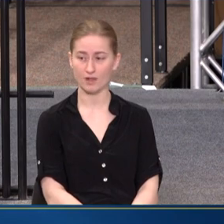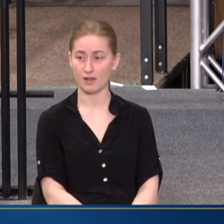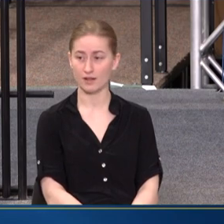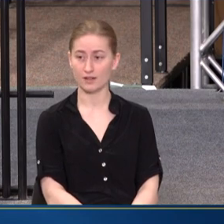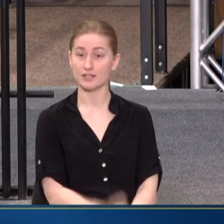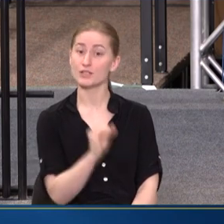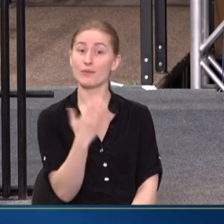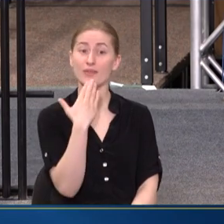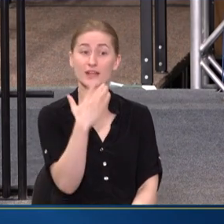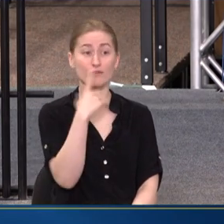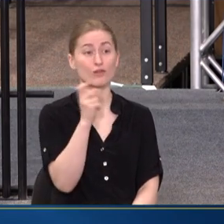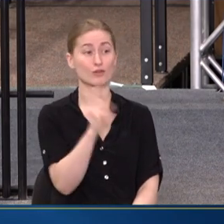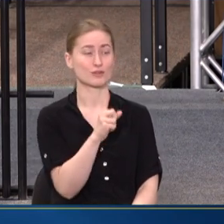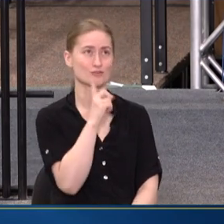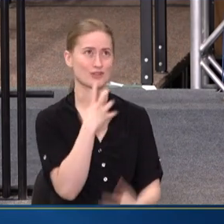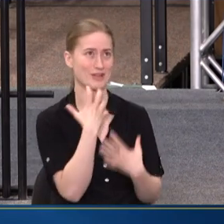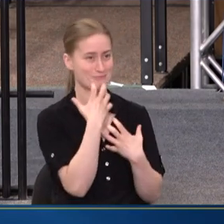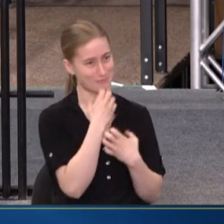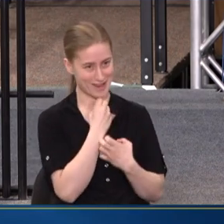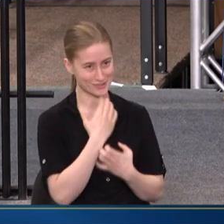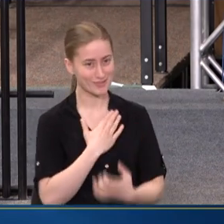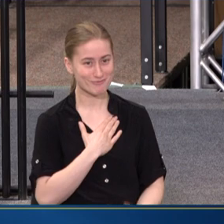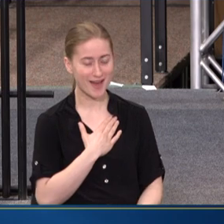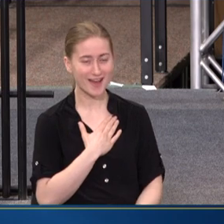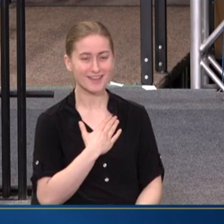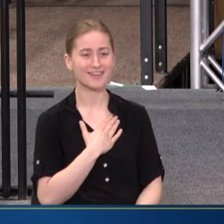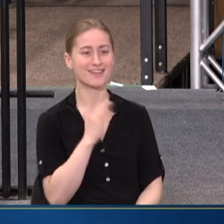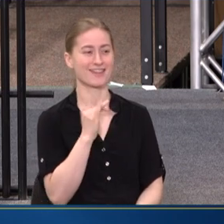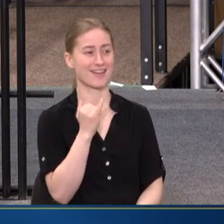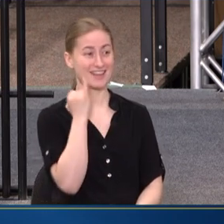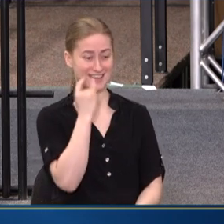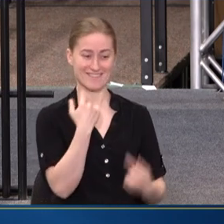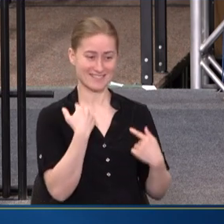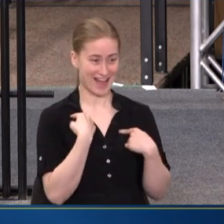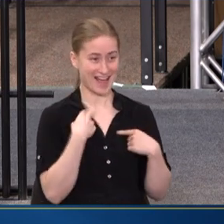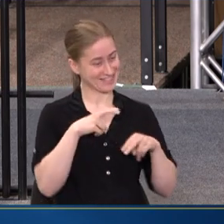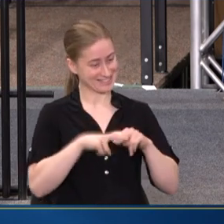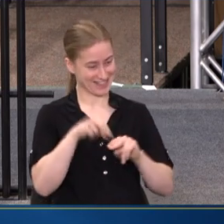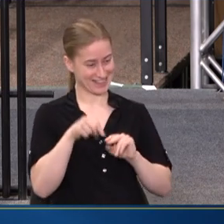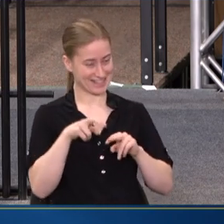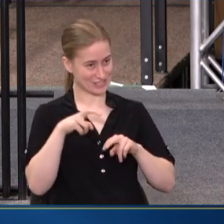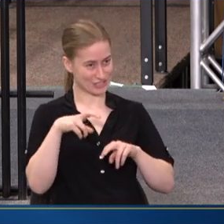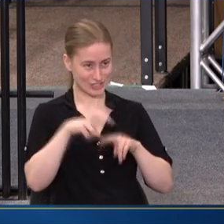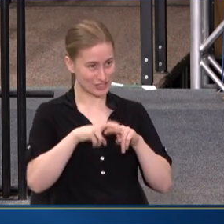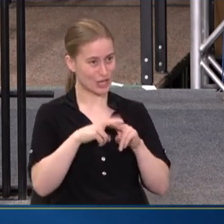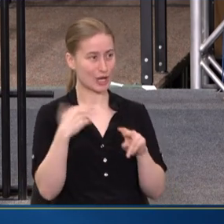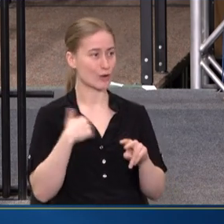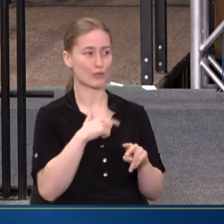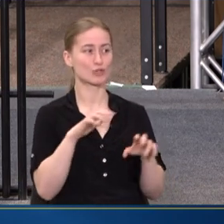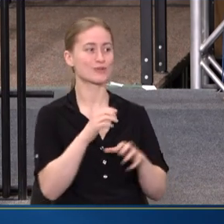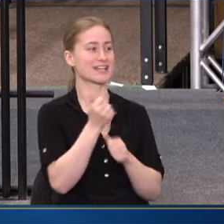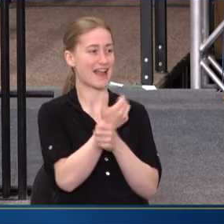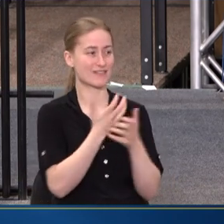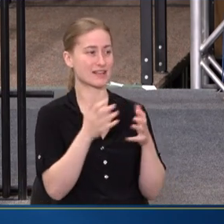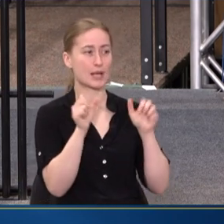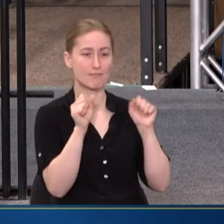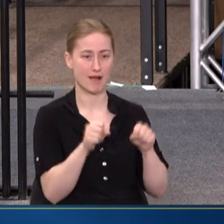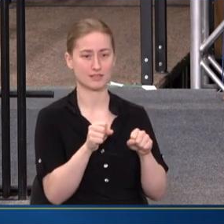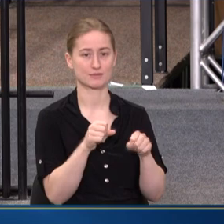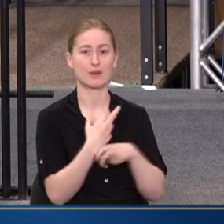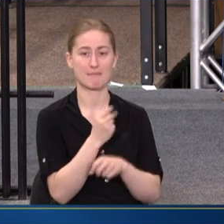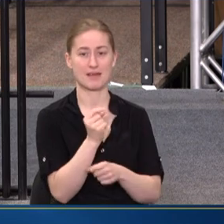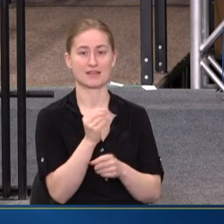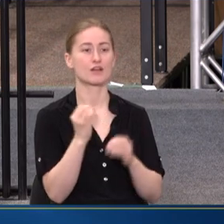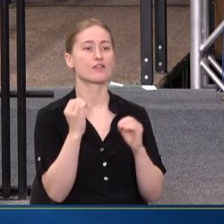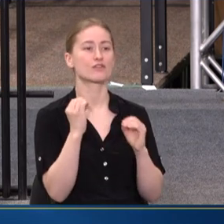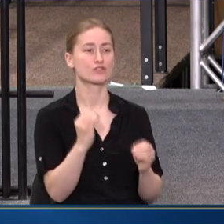IS A PASSION OF MINE THAT AS LONG AS I GET TO SIT IN THIS CHAIR THAT WE'RE DOING EVERYTHING POSSIBLE TO MAKE IT